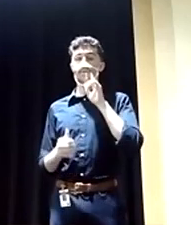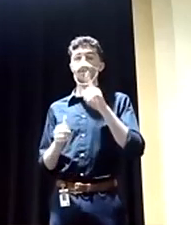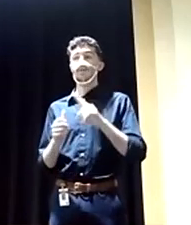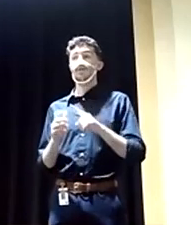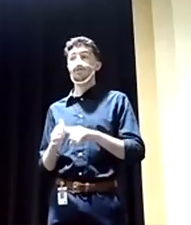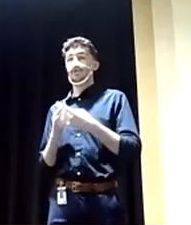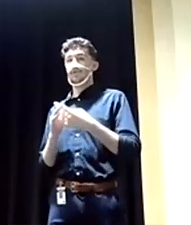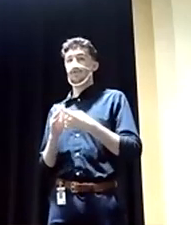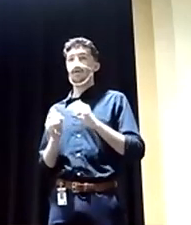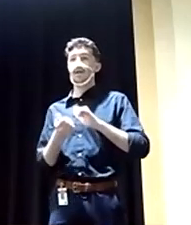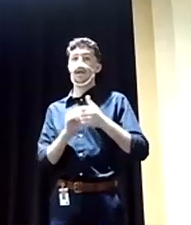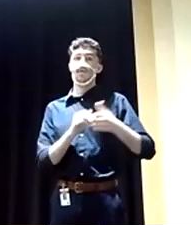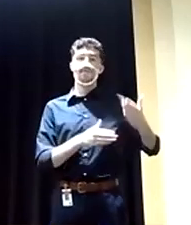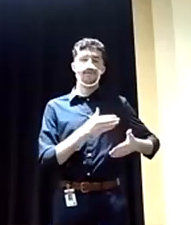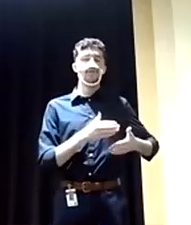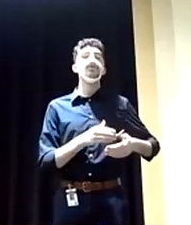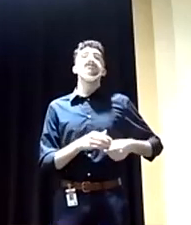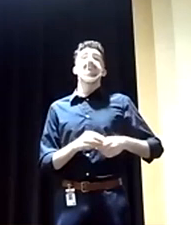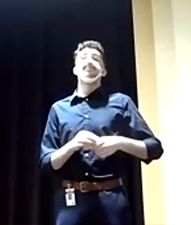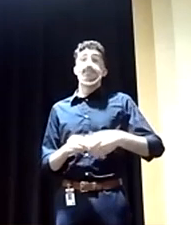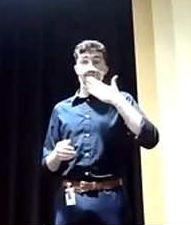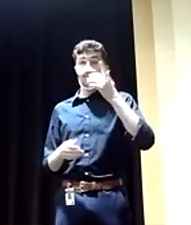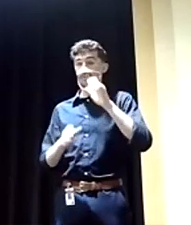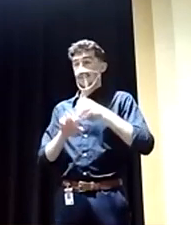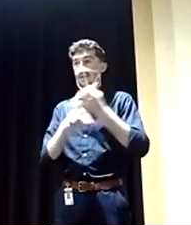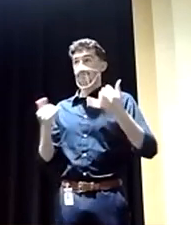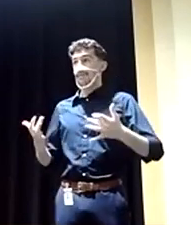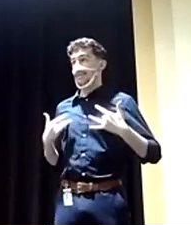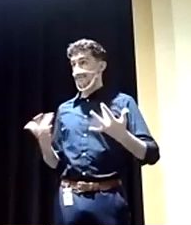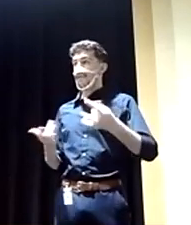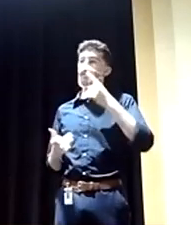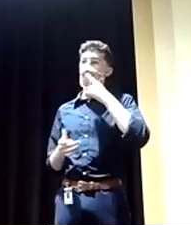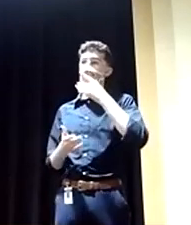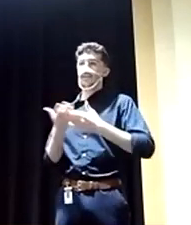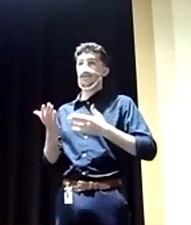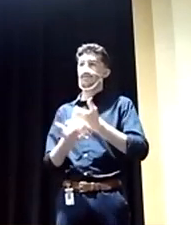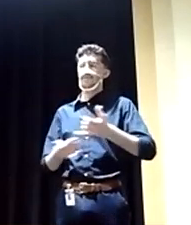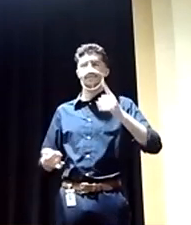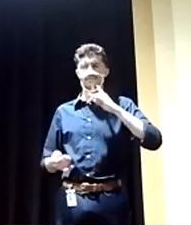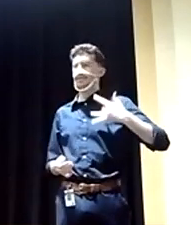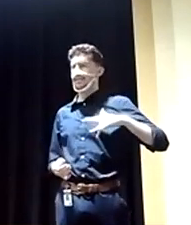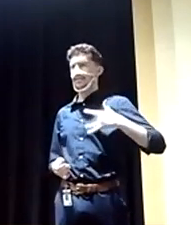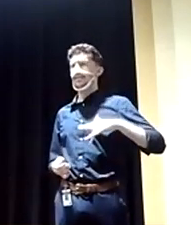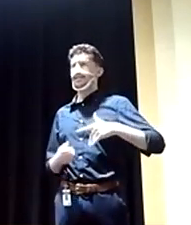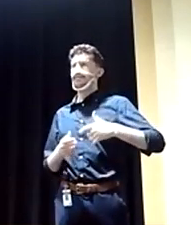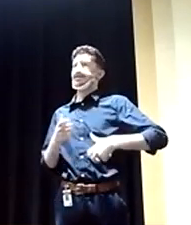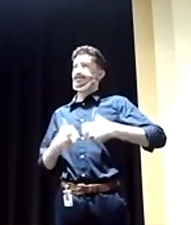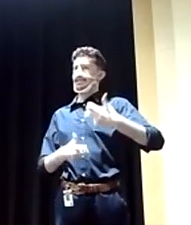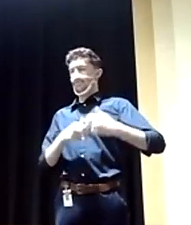thank you for putting this together, for putting forward so many substantive questions, and